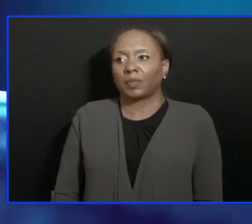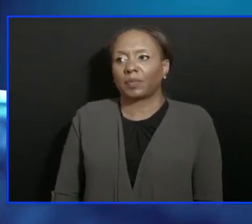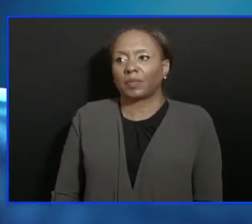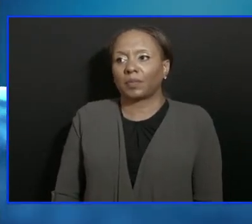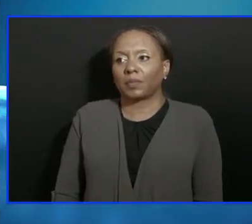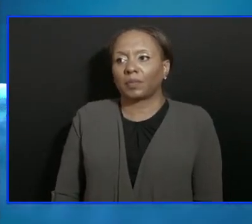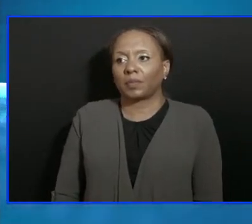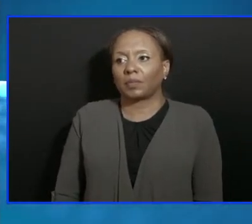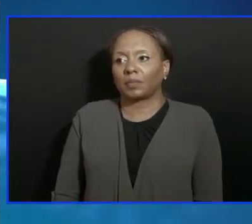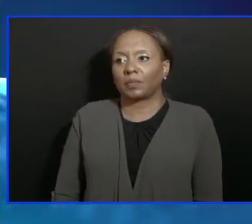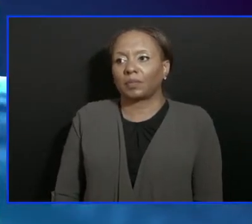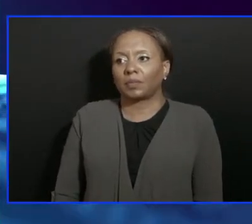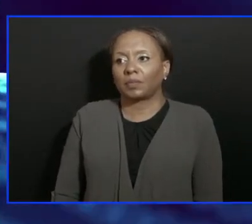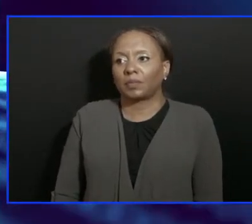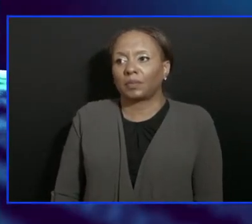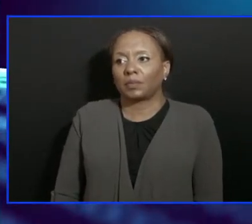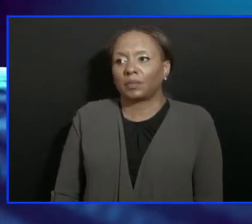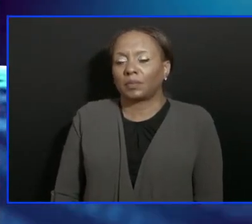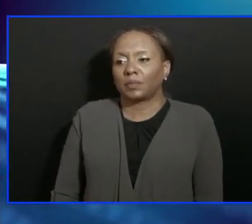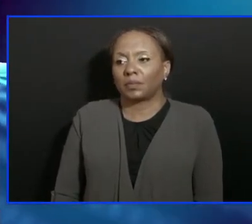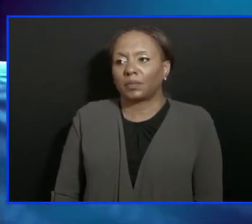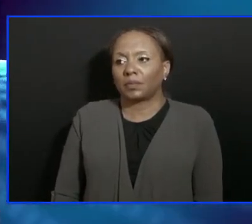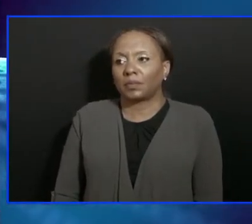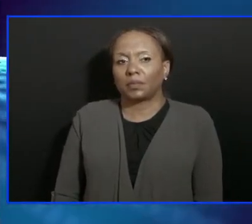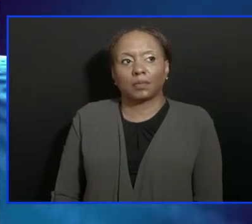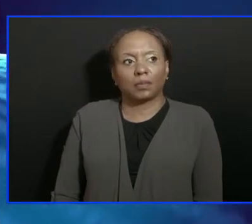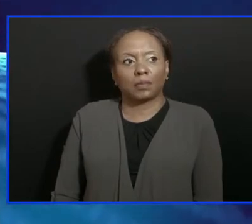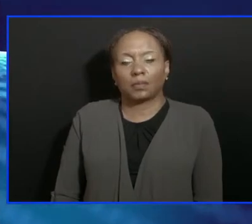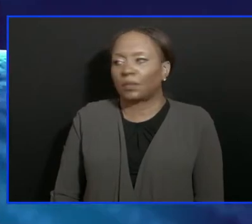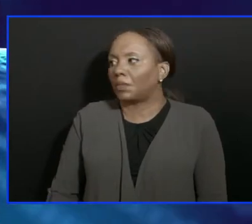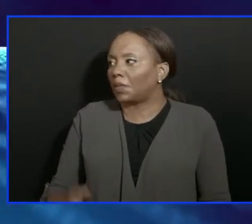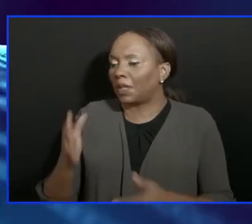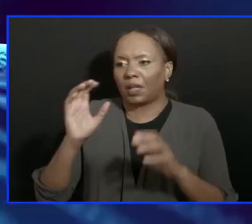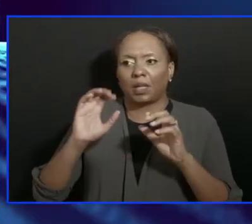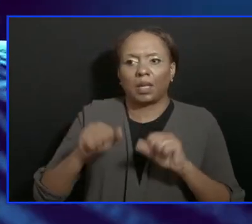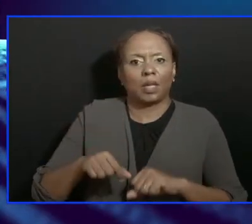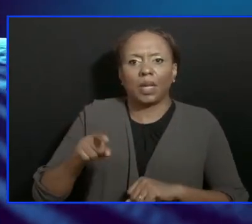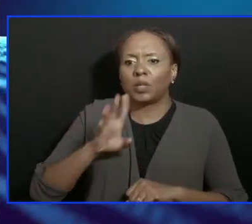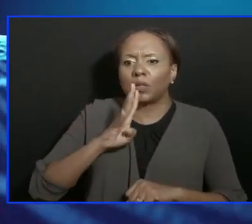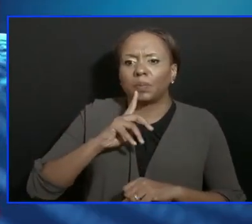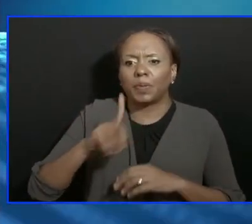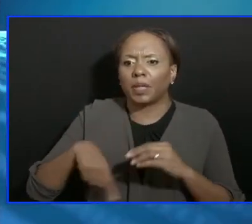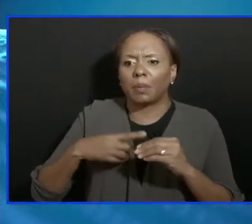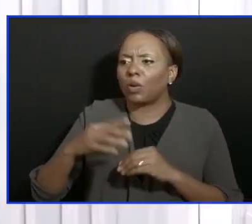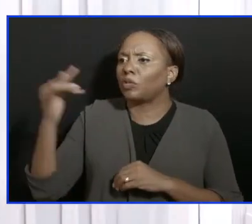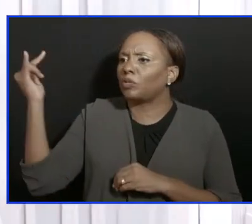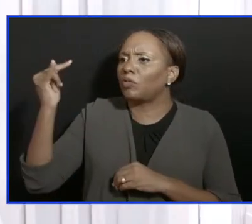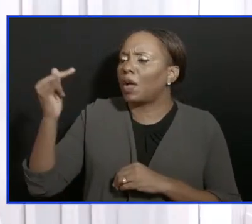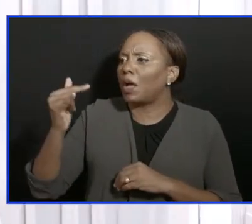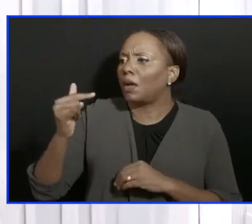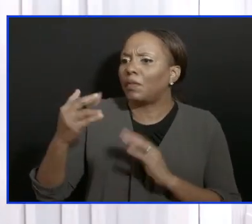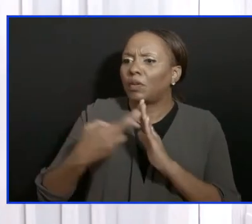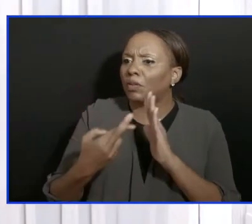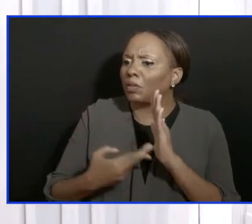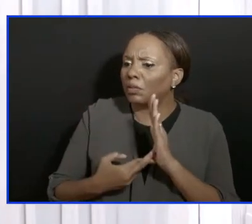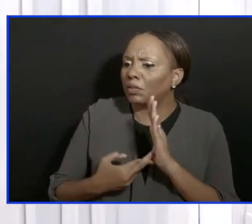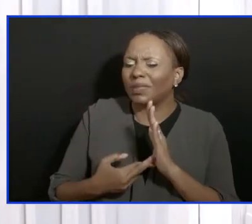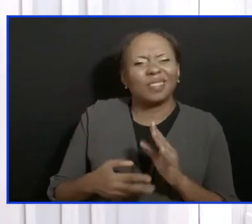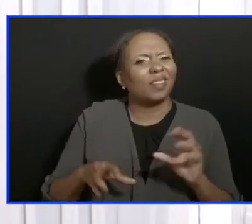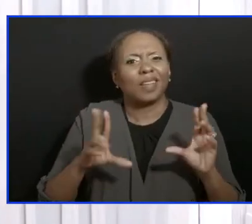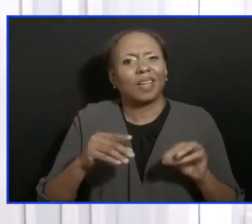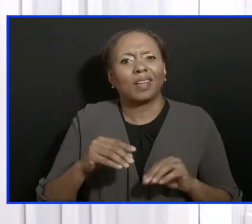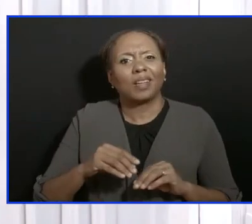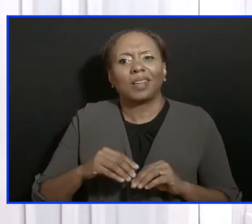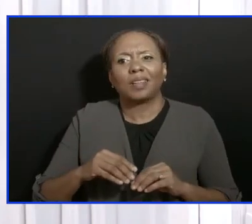the travel protocols. Could you clear the air on this for us? I think, Trevor, with all due respect, Geoffrey Bosick spoke about